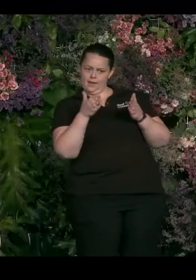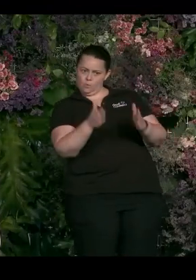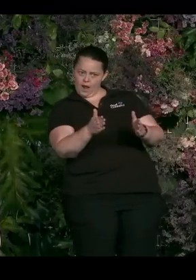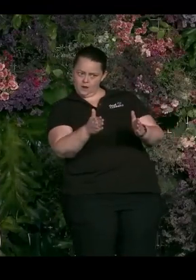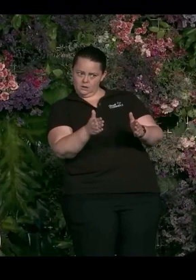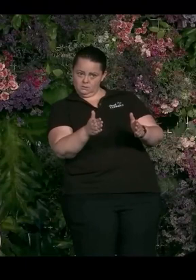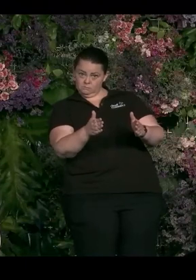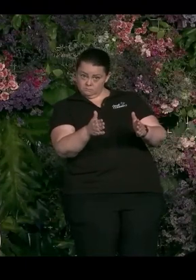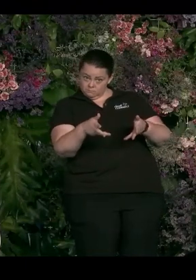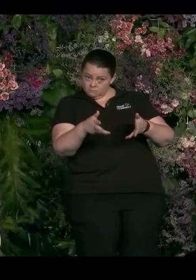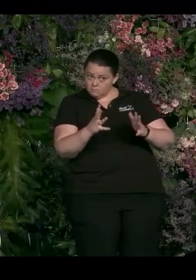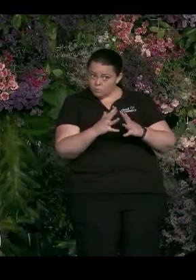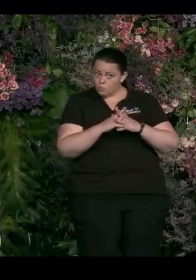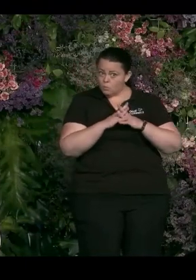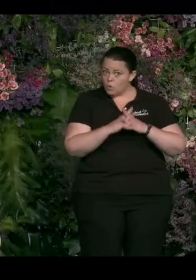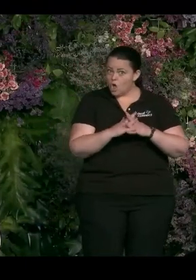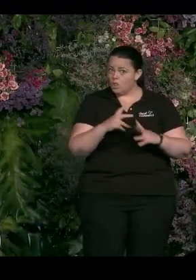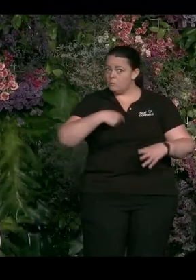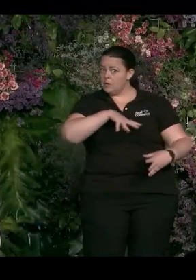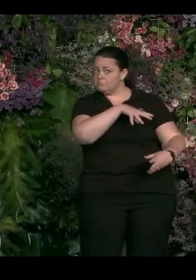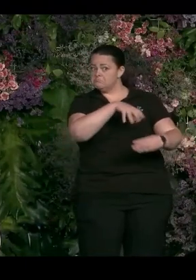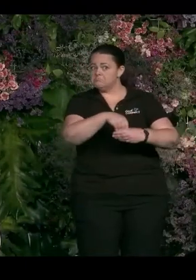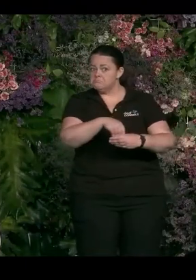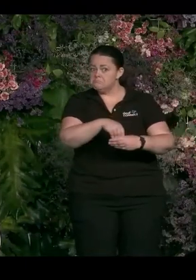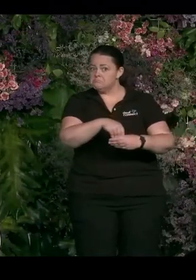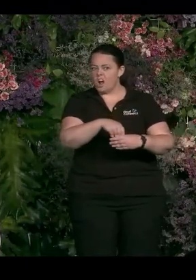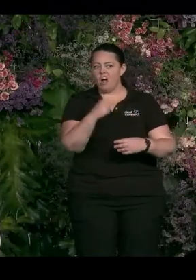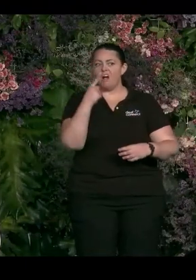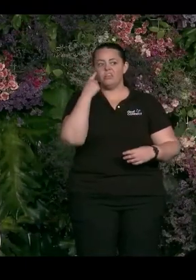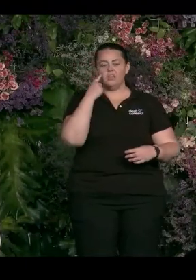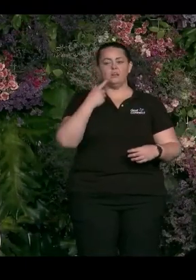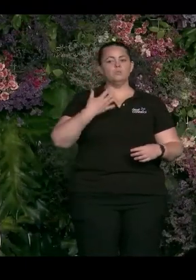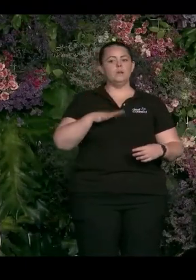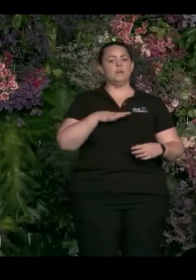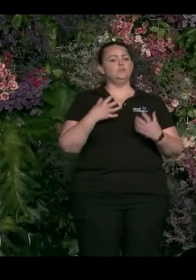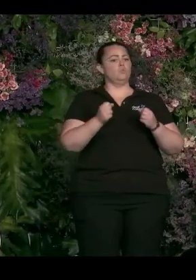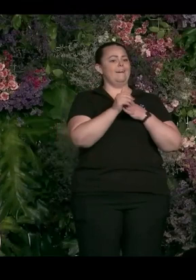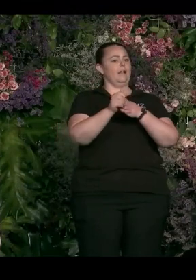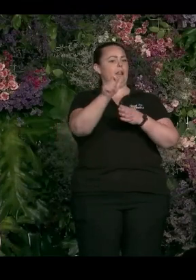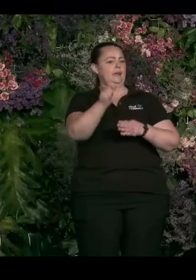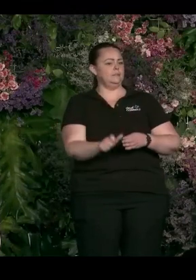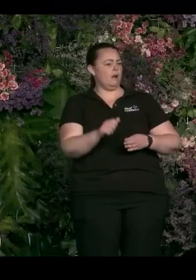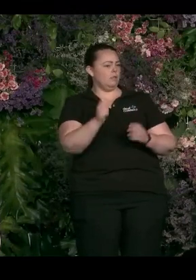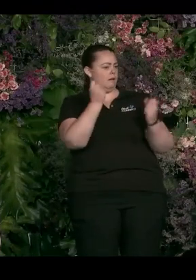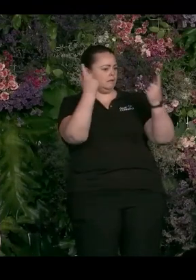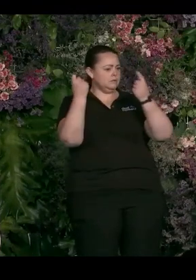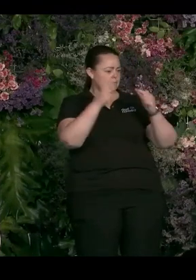along. And I think there are a number of leaders that I've had certainly that do that. And like I said, for me, it's important as all of those